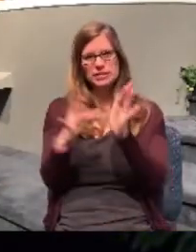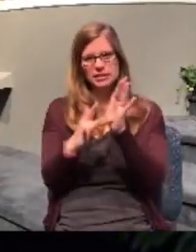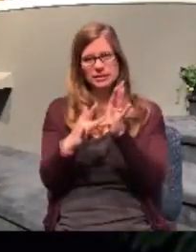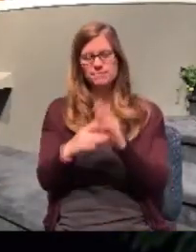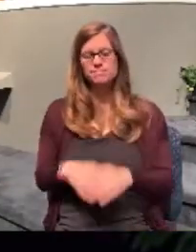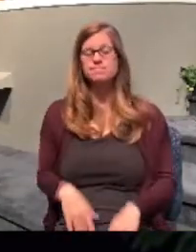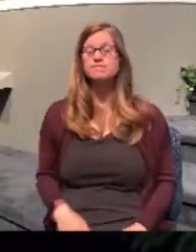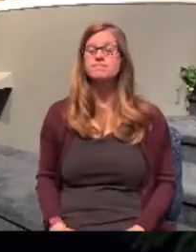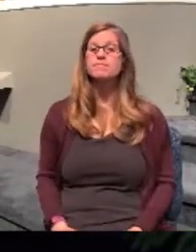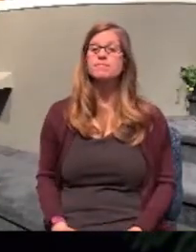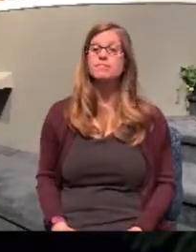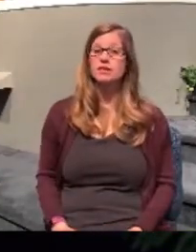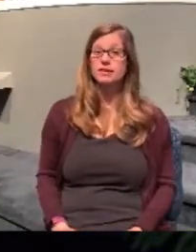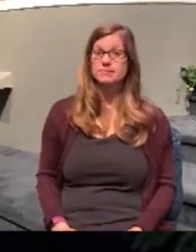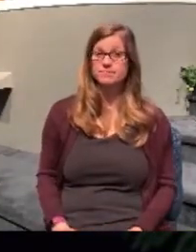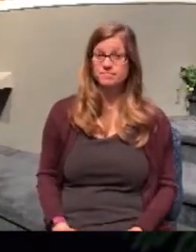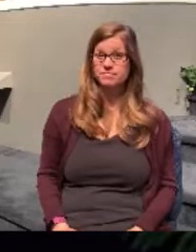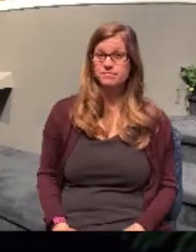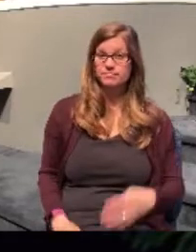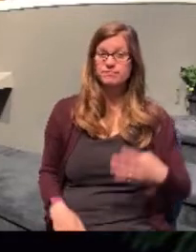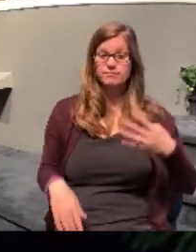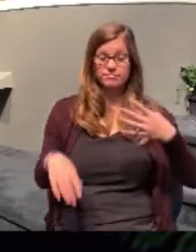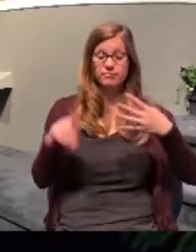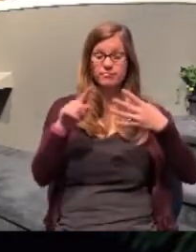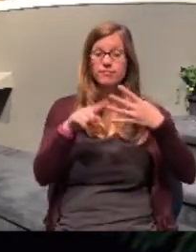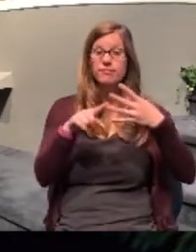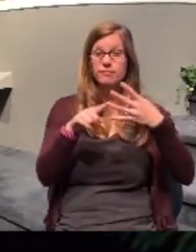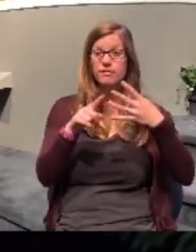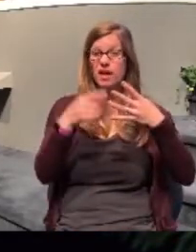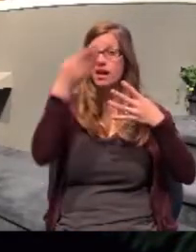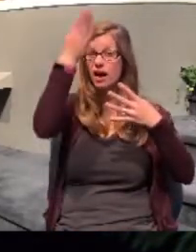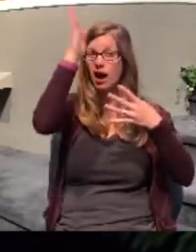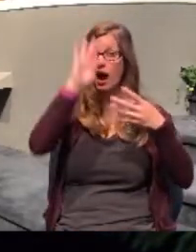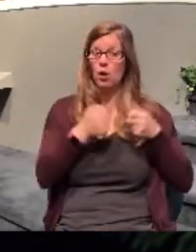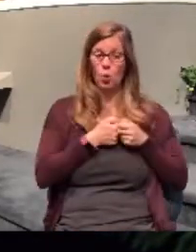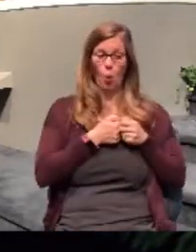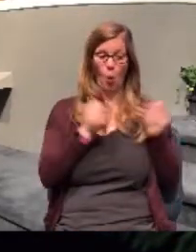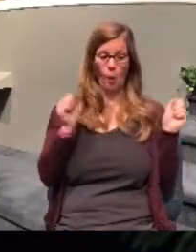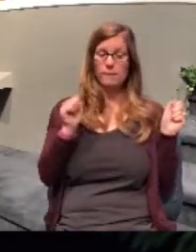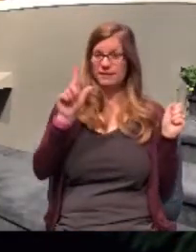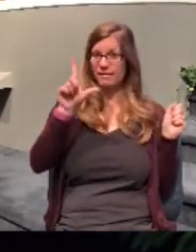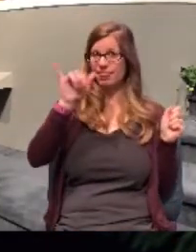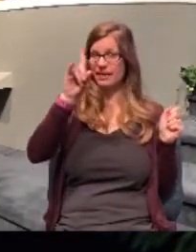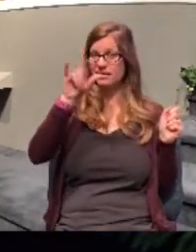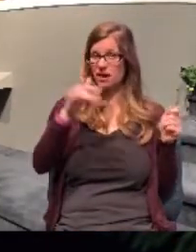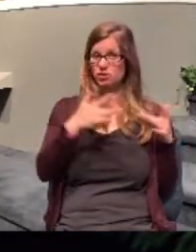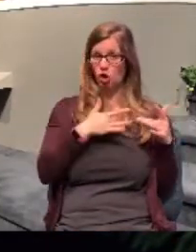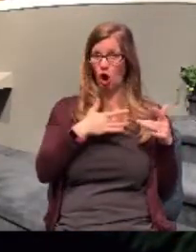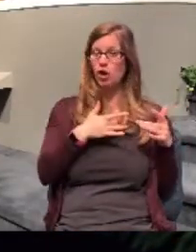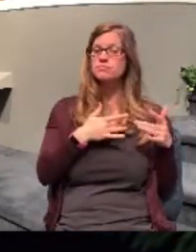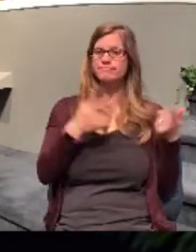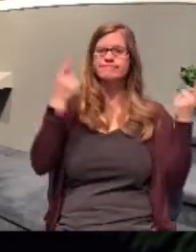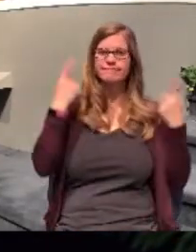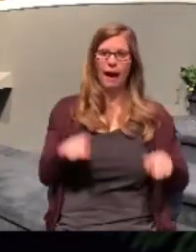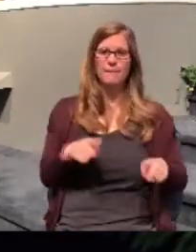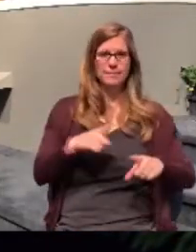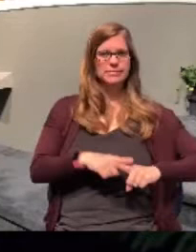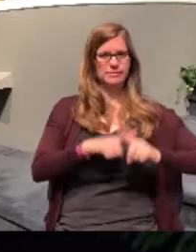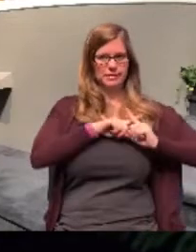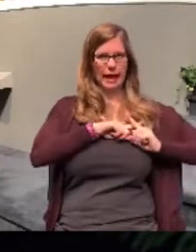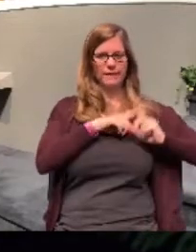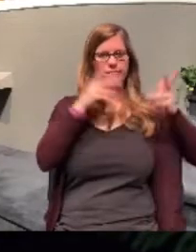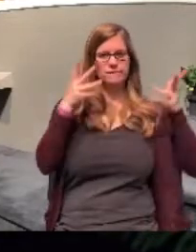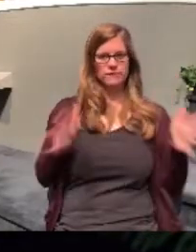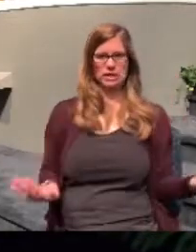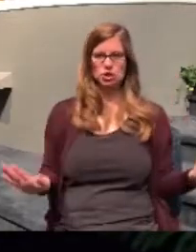me to my third point. God opened her heart that day and she received Jesus Christ as her